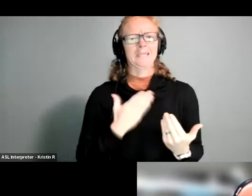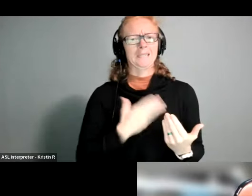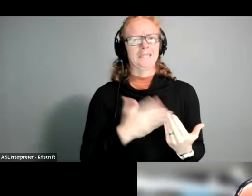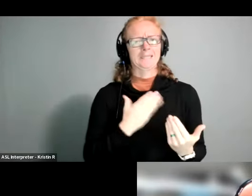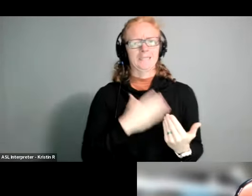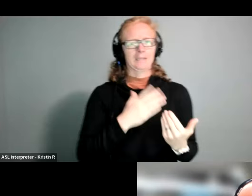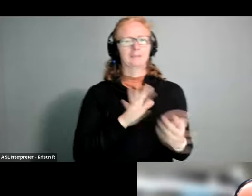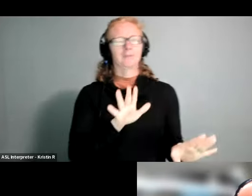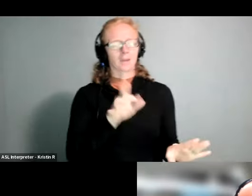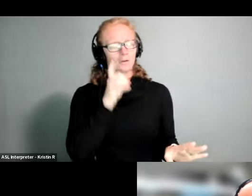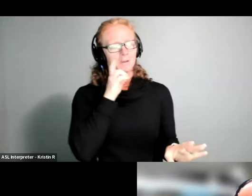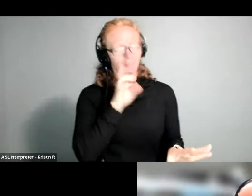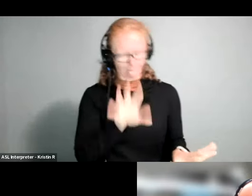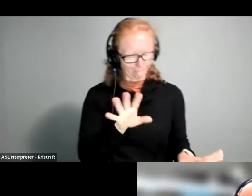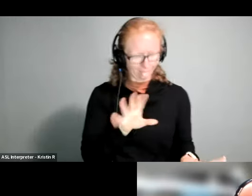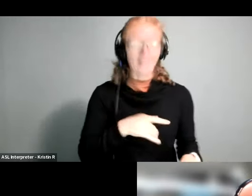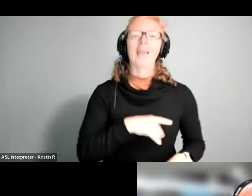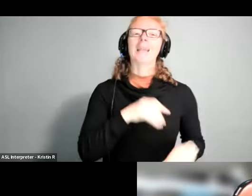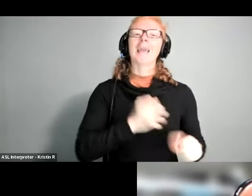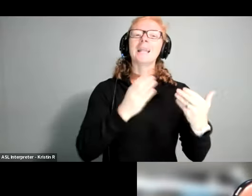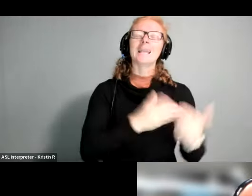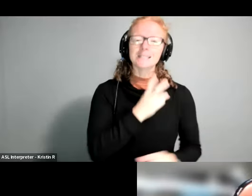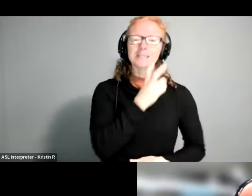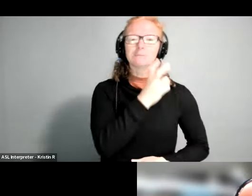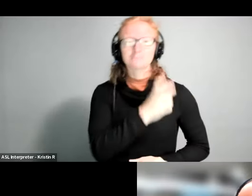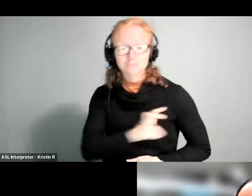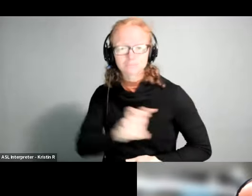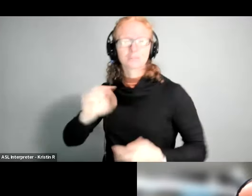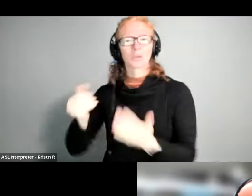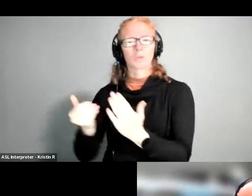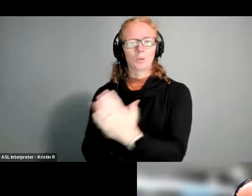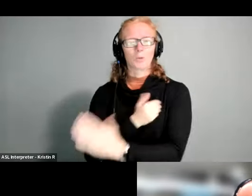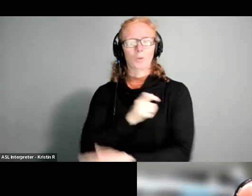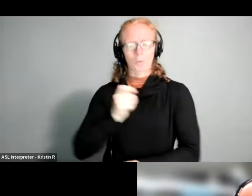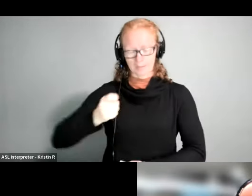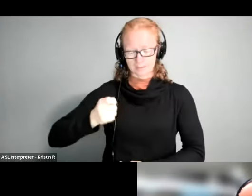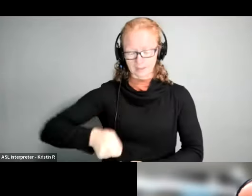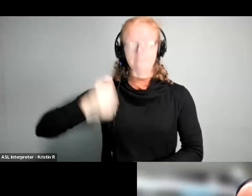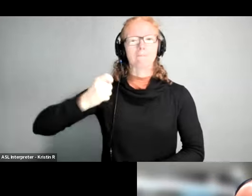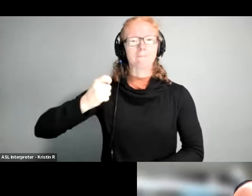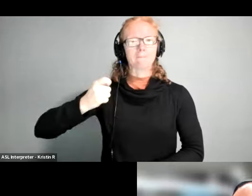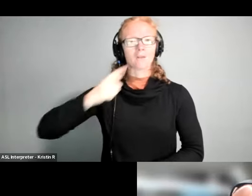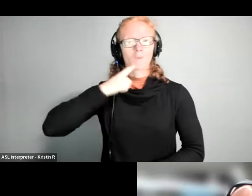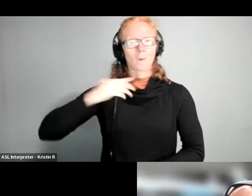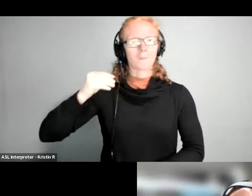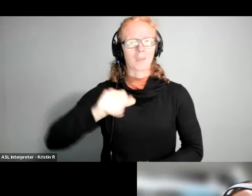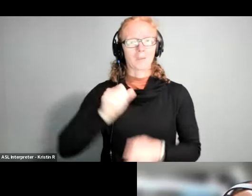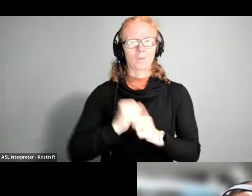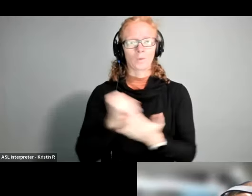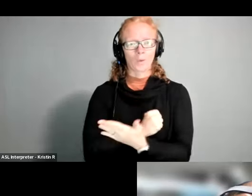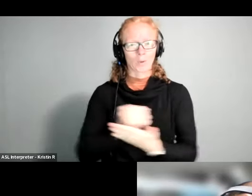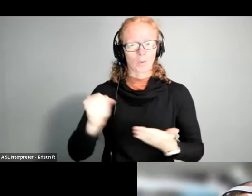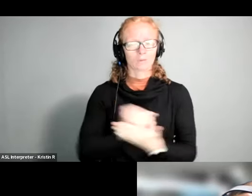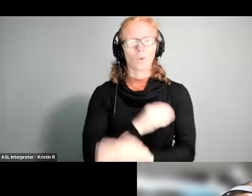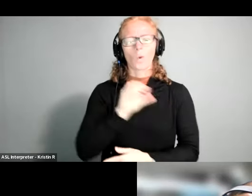excuse me can easily transition to this convenient tap and go system with your credit card or with an